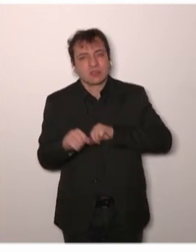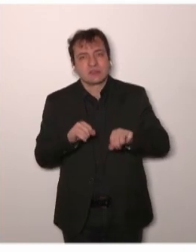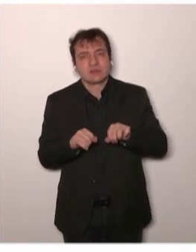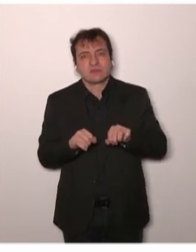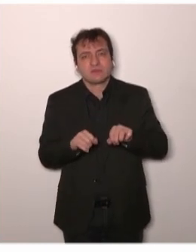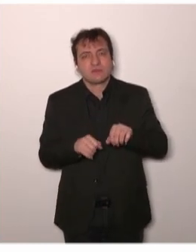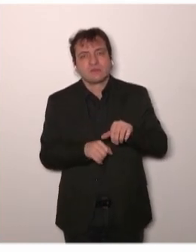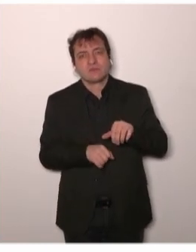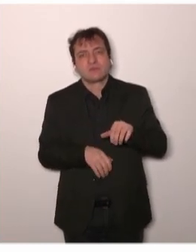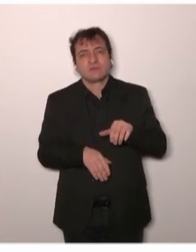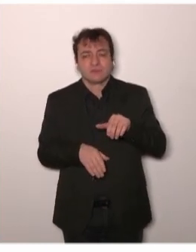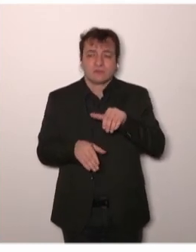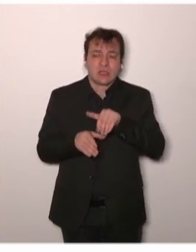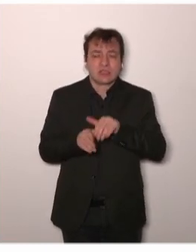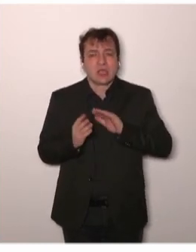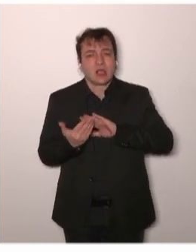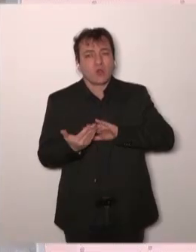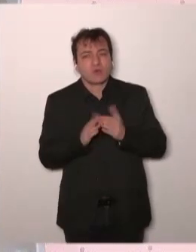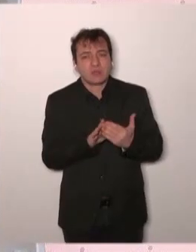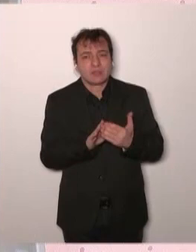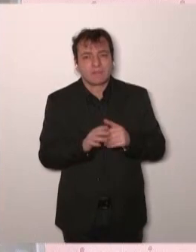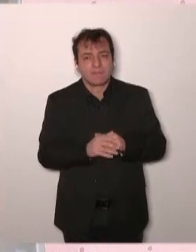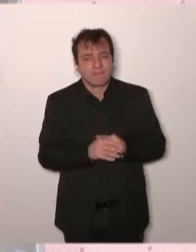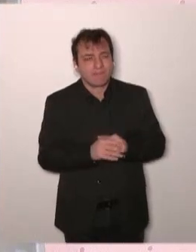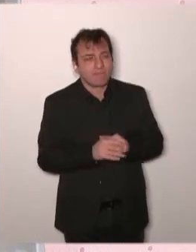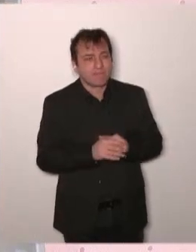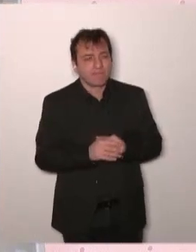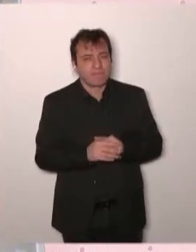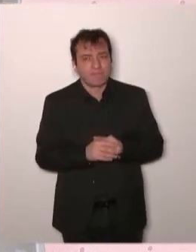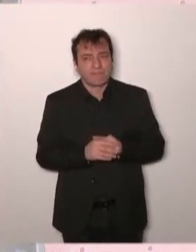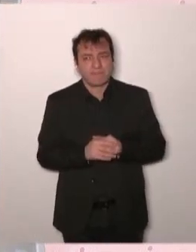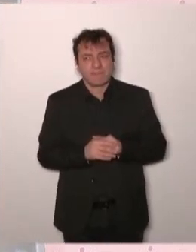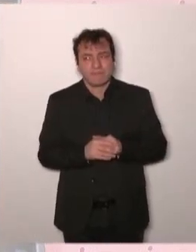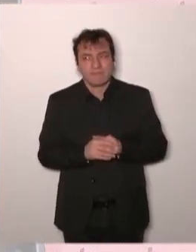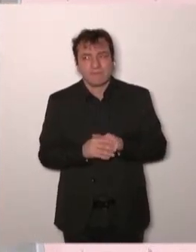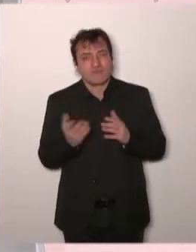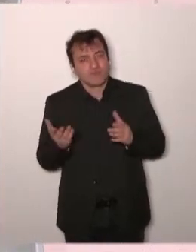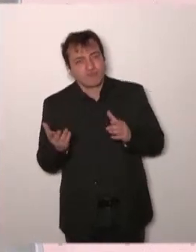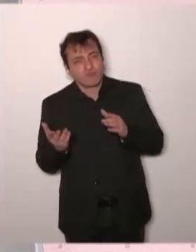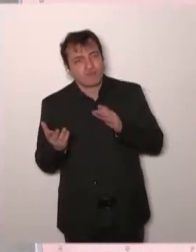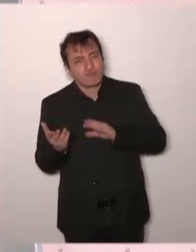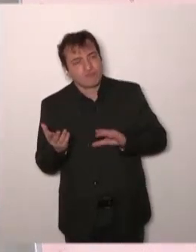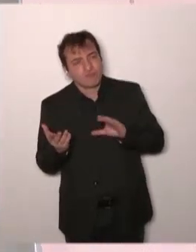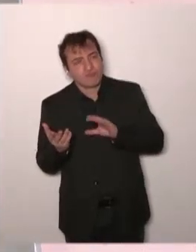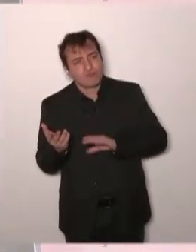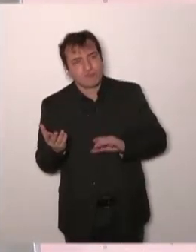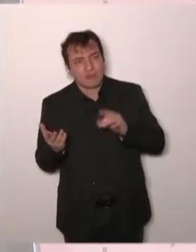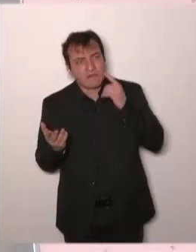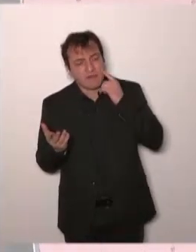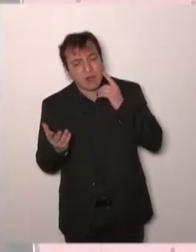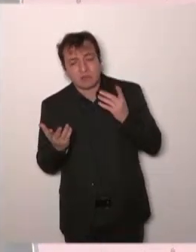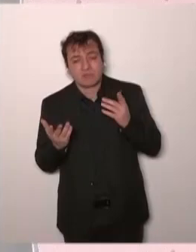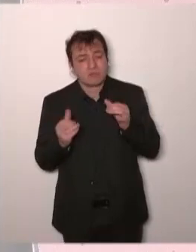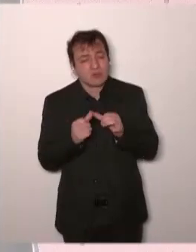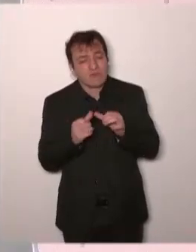than a dozen, actually, and they try to view what optimization could be done on these treatments. Can you give us an